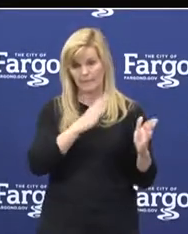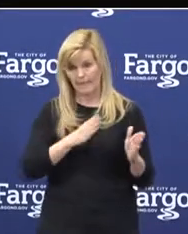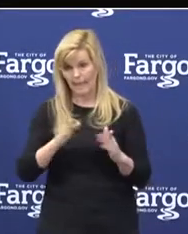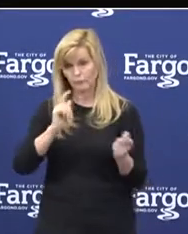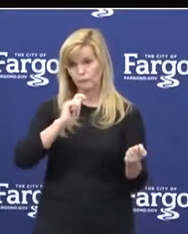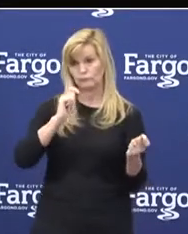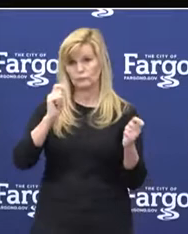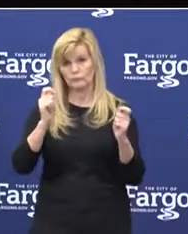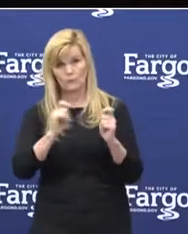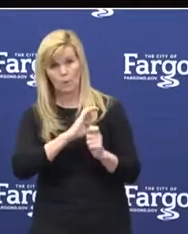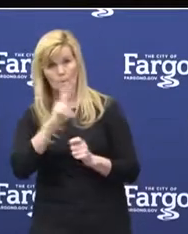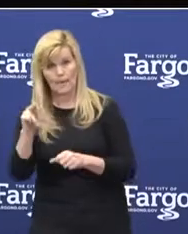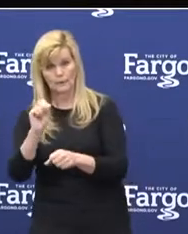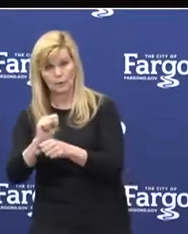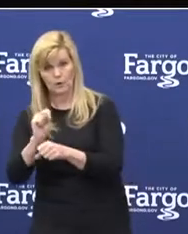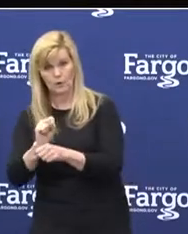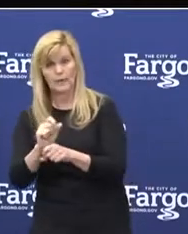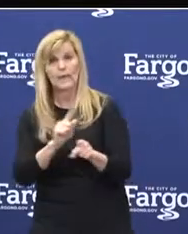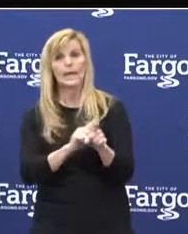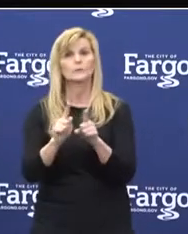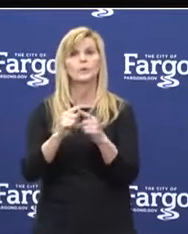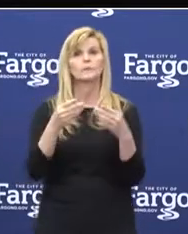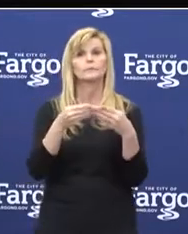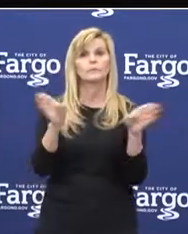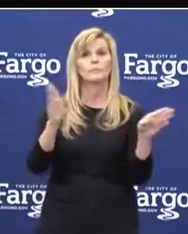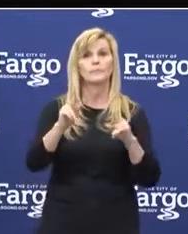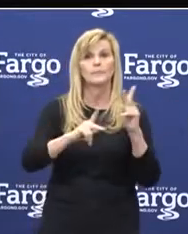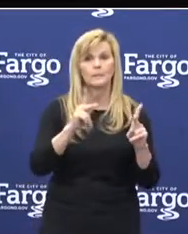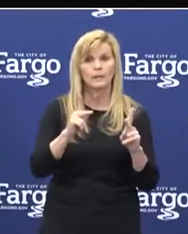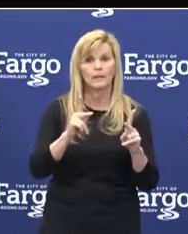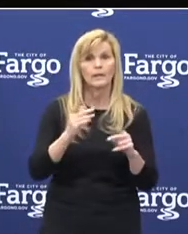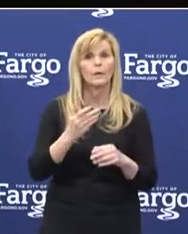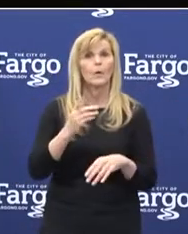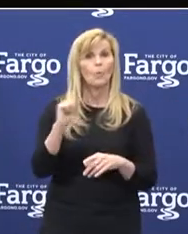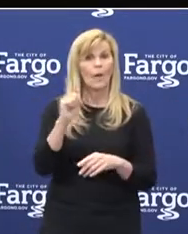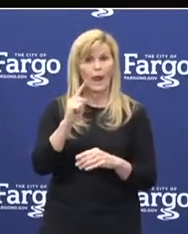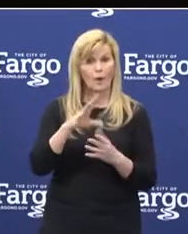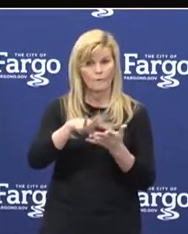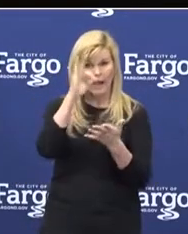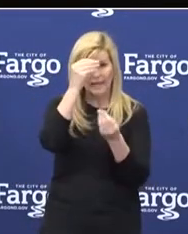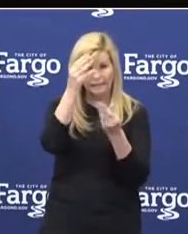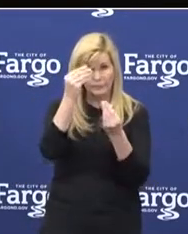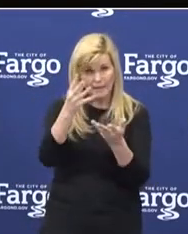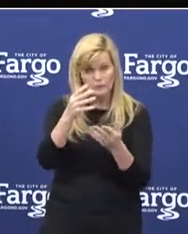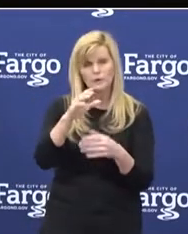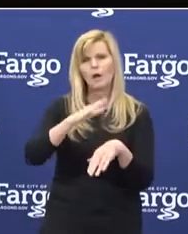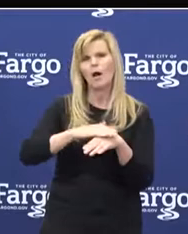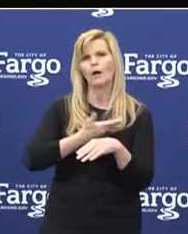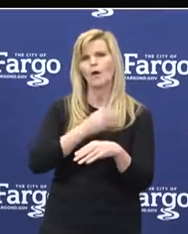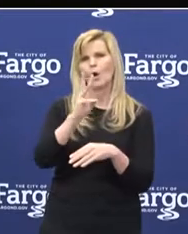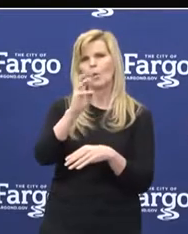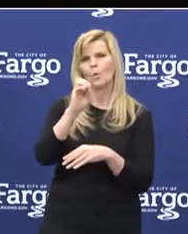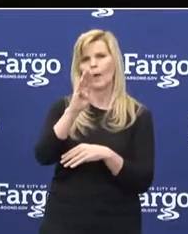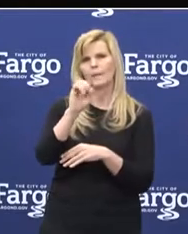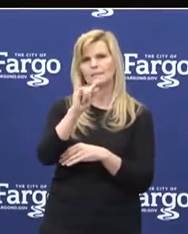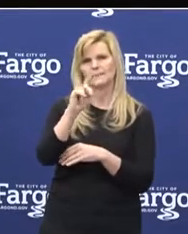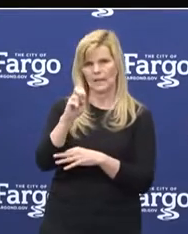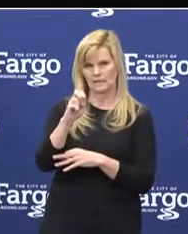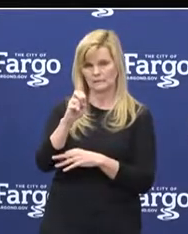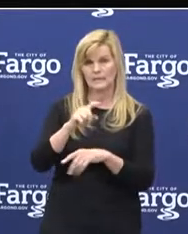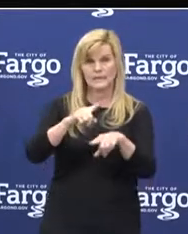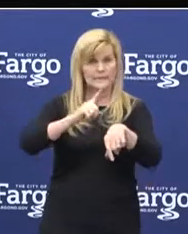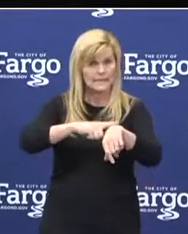as well as a phased opening for the public, and that is on our website. The timing for this is dependent on our ability